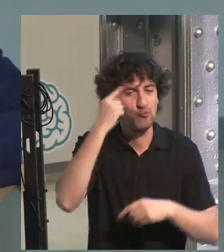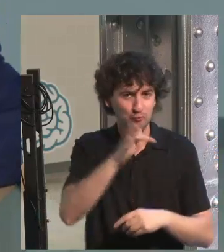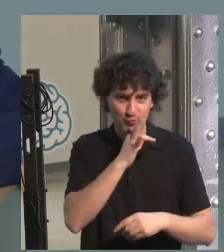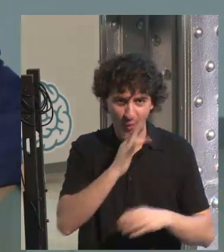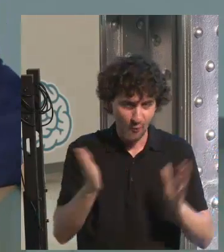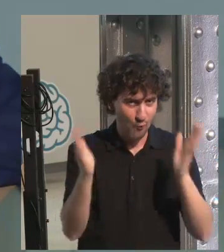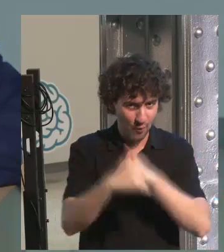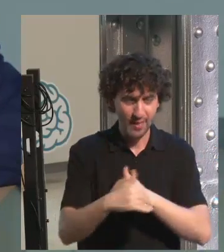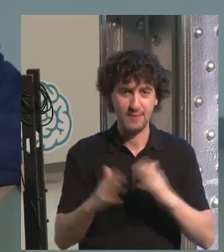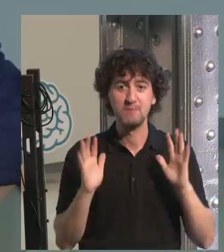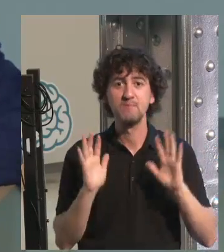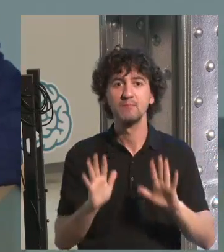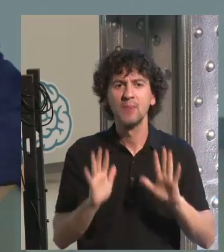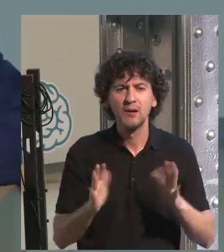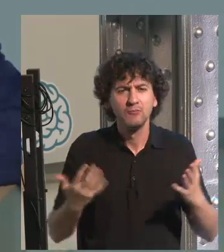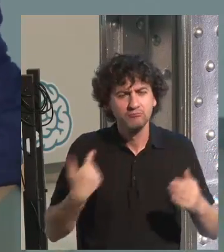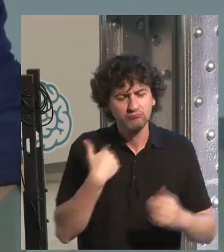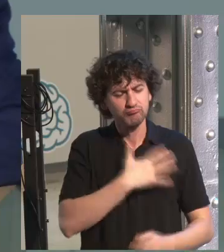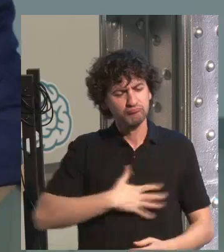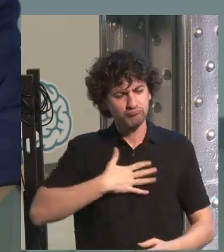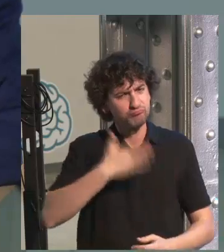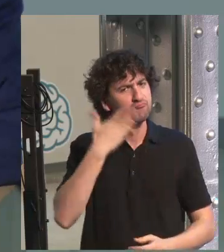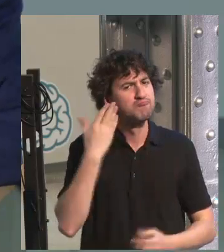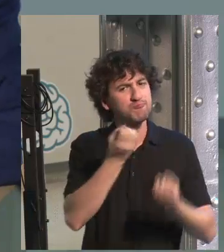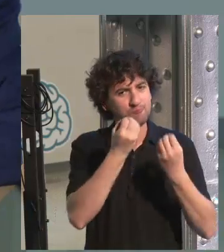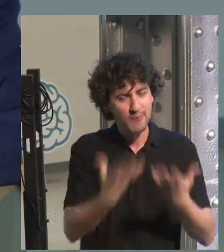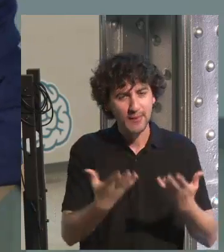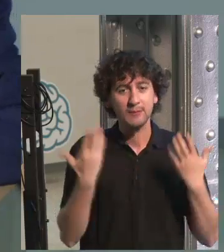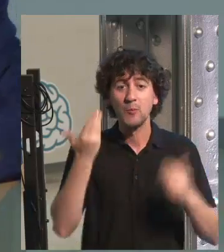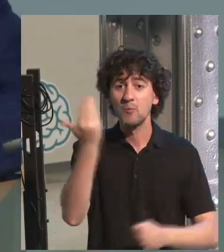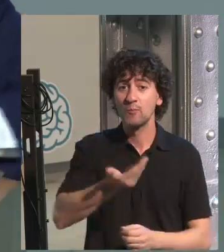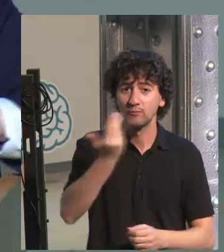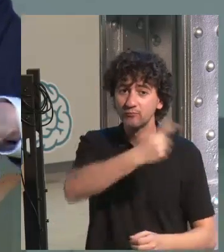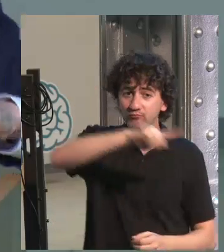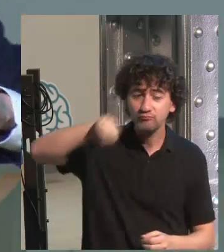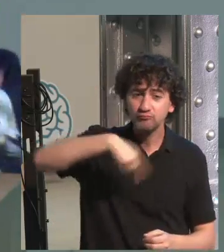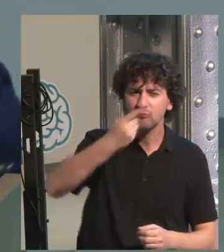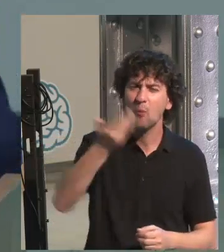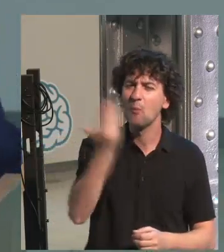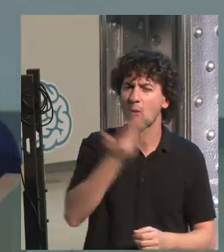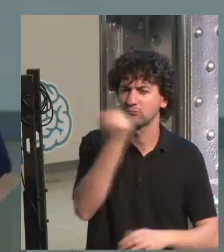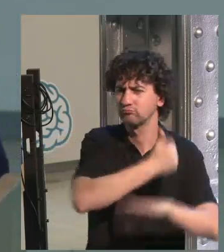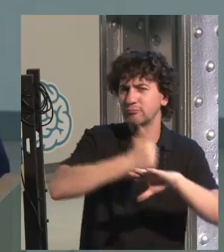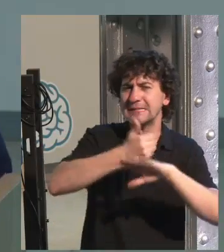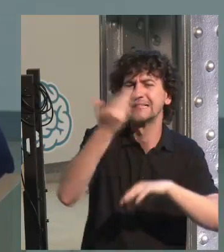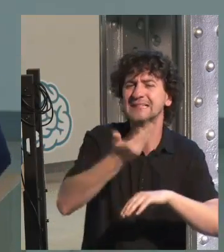videos. And as soon as I have the link, which I won't have yet, I